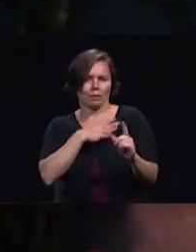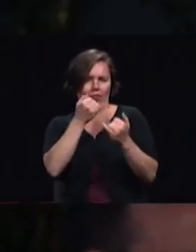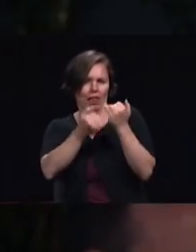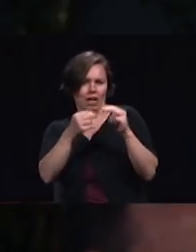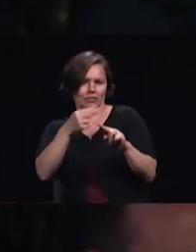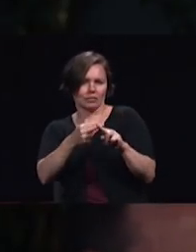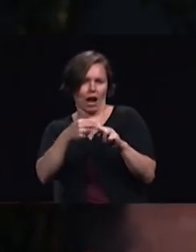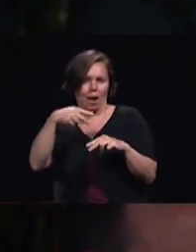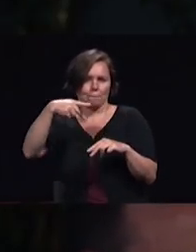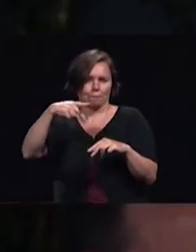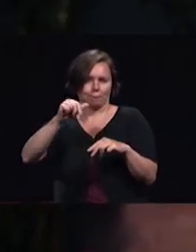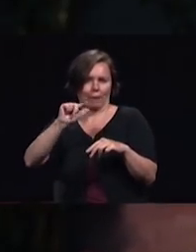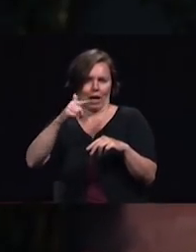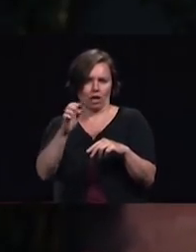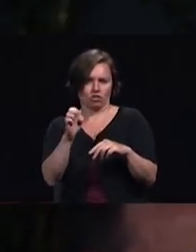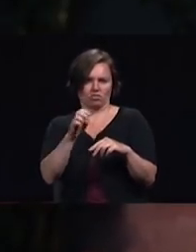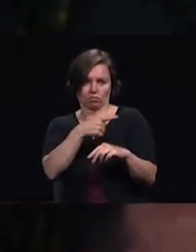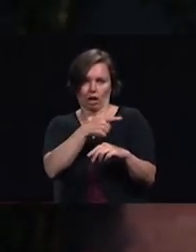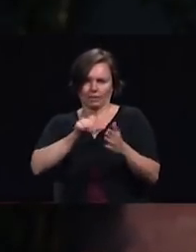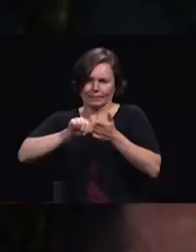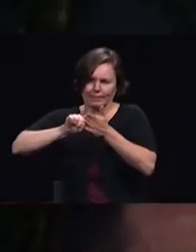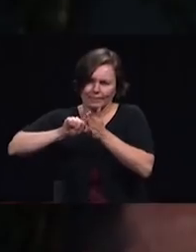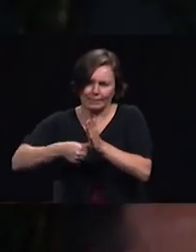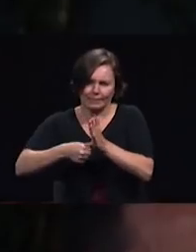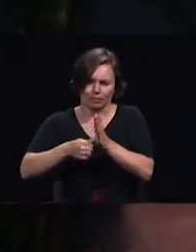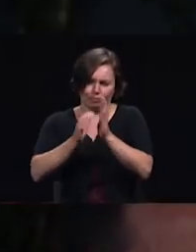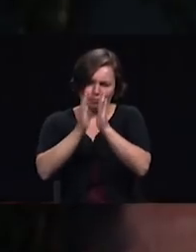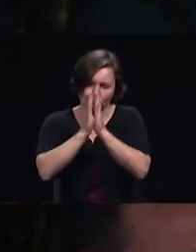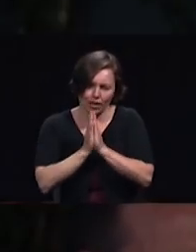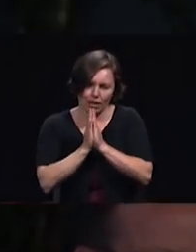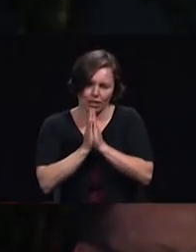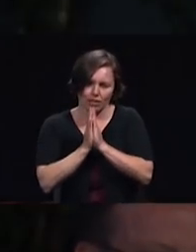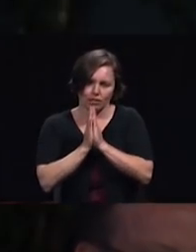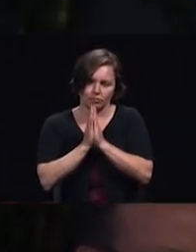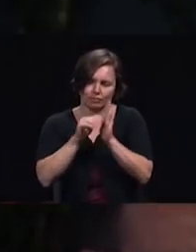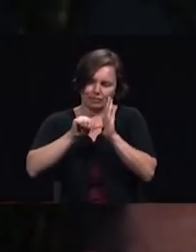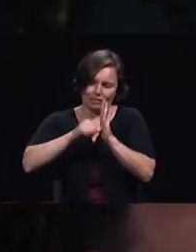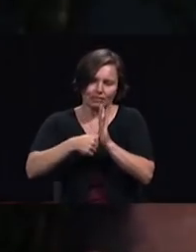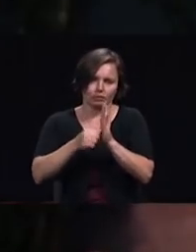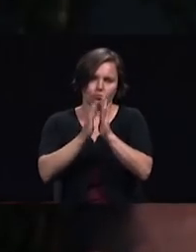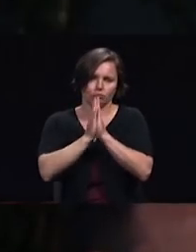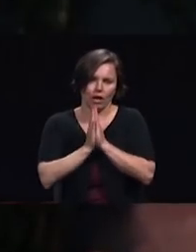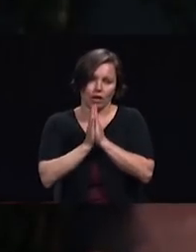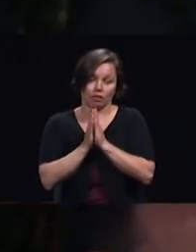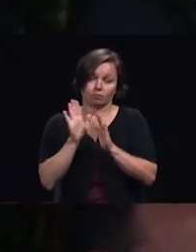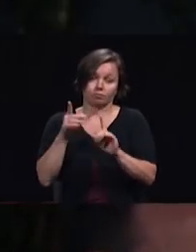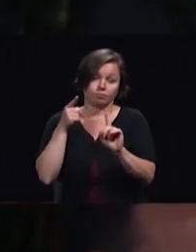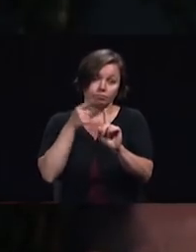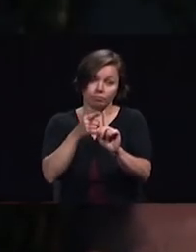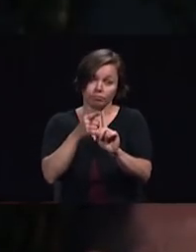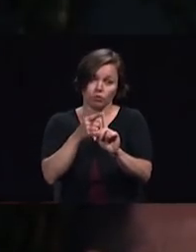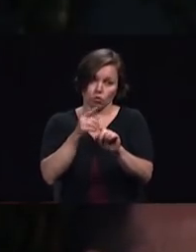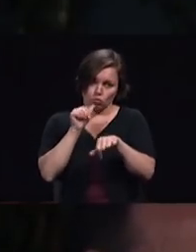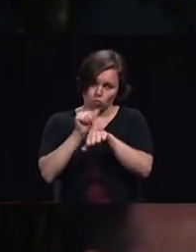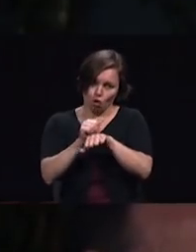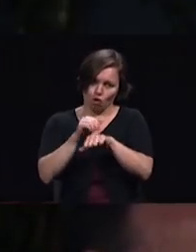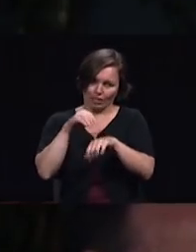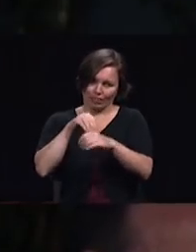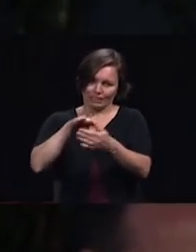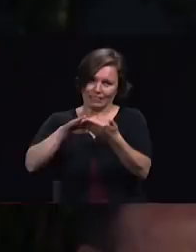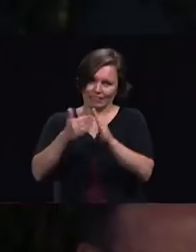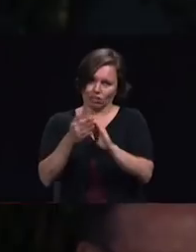prayer continuing the message that I am bidden to bear to our people at this time is work the cities without delay